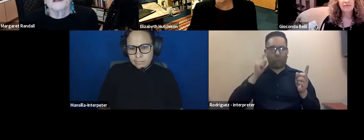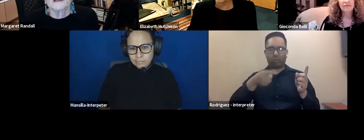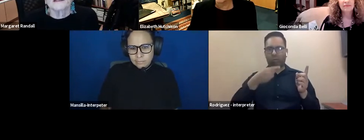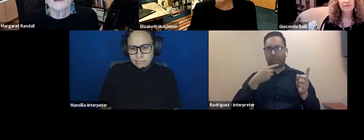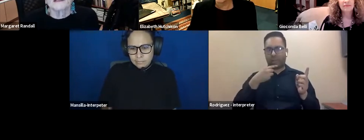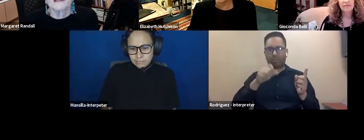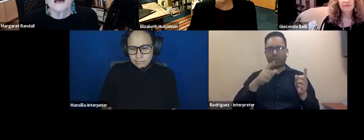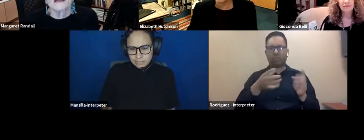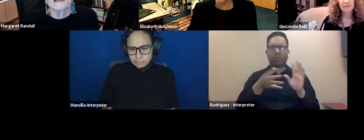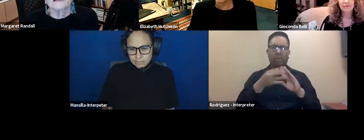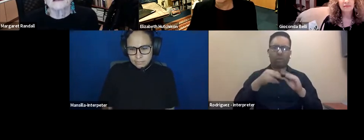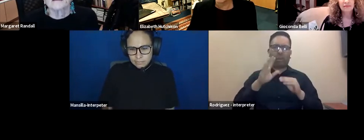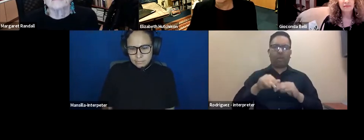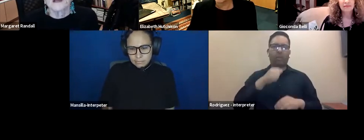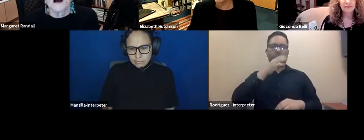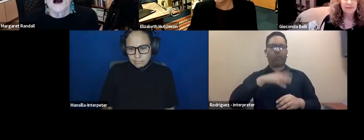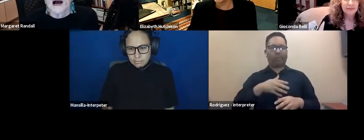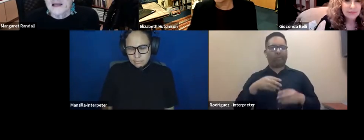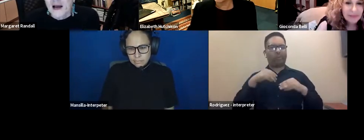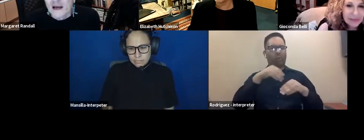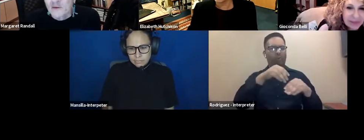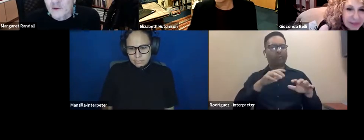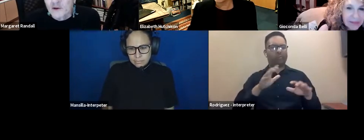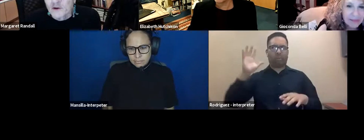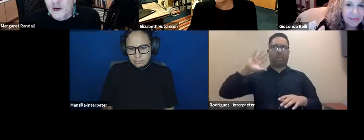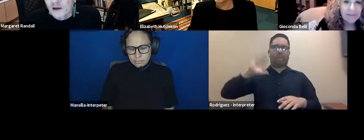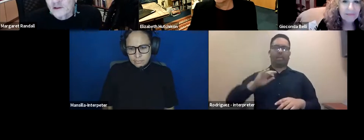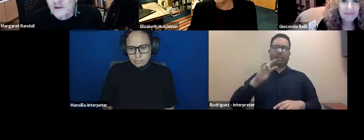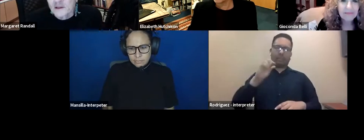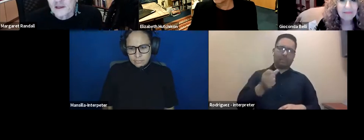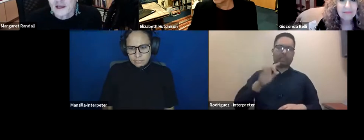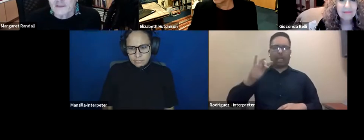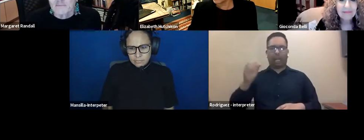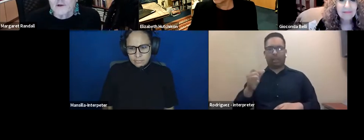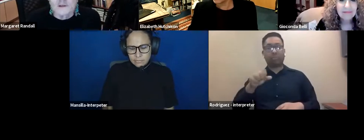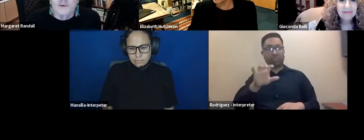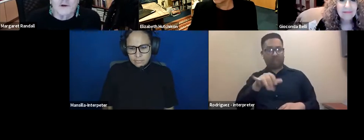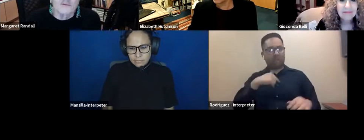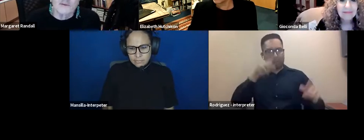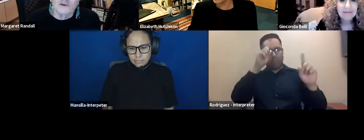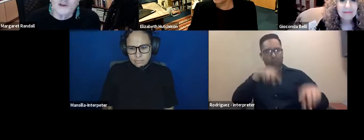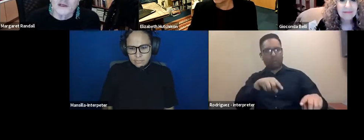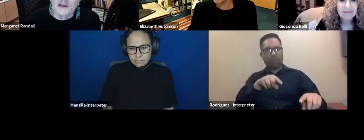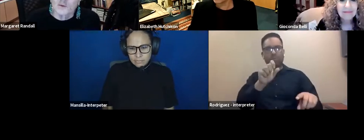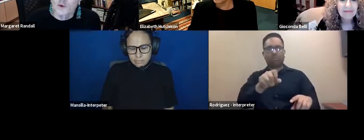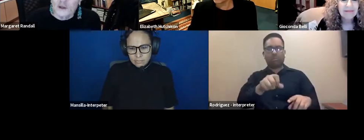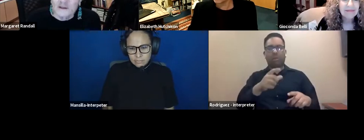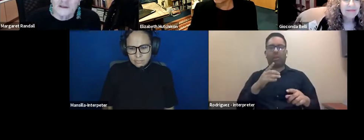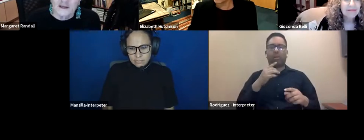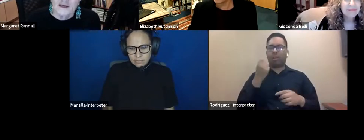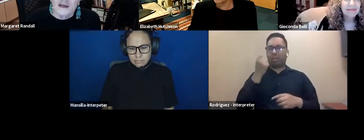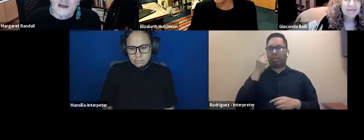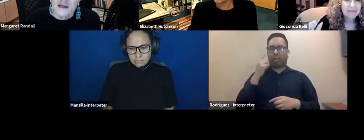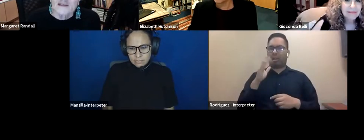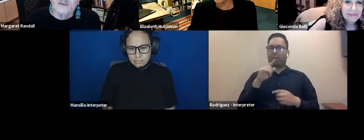movement in the 70s and 80s, I agree with you. And I also think that the most important revolution in the world